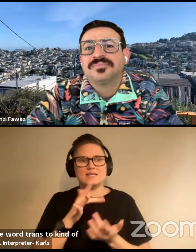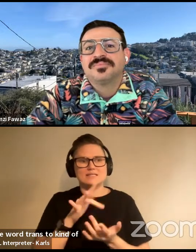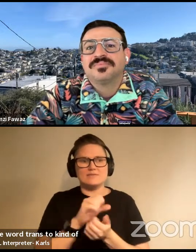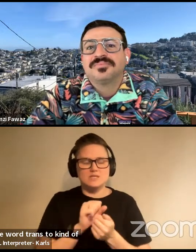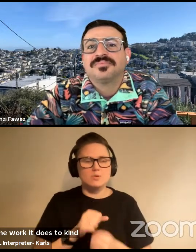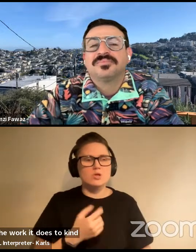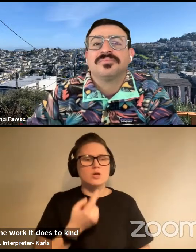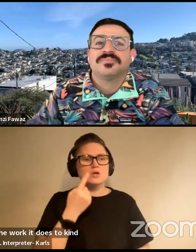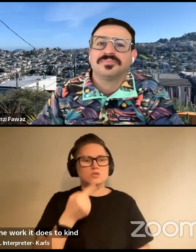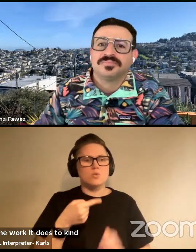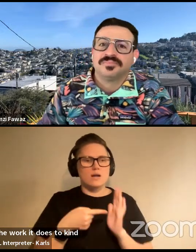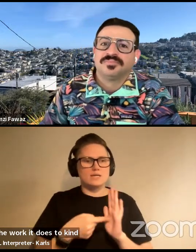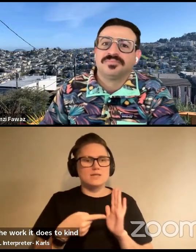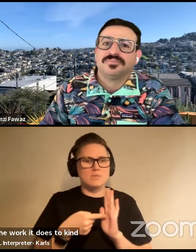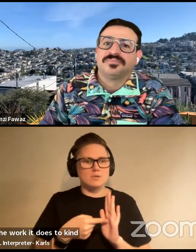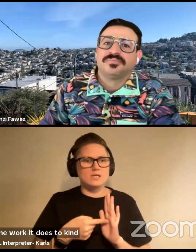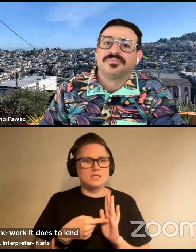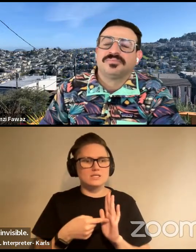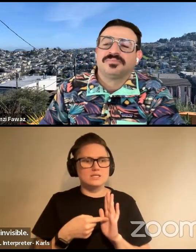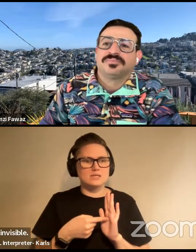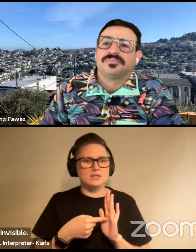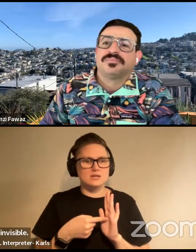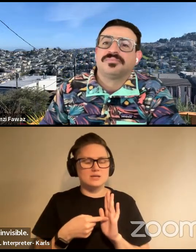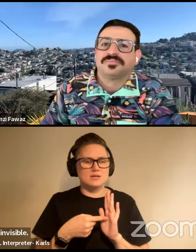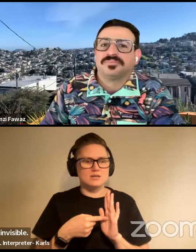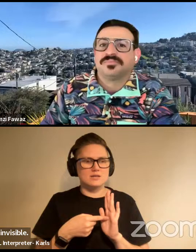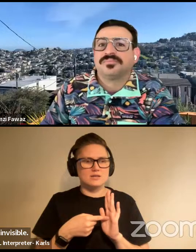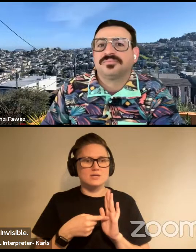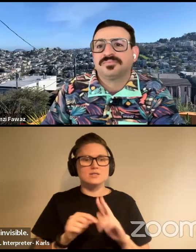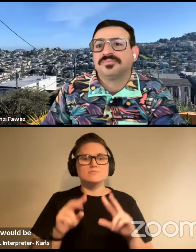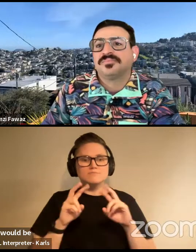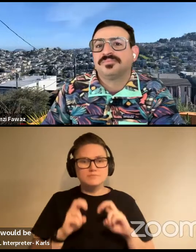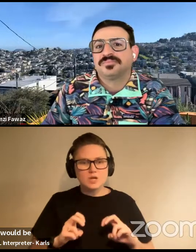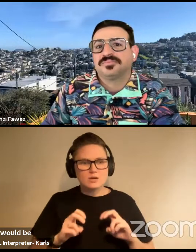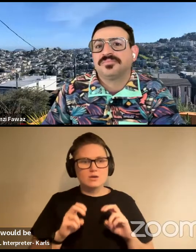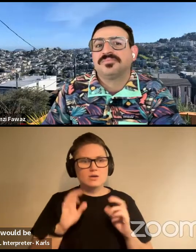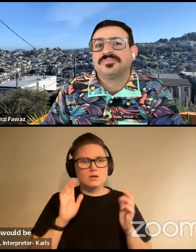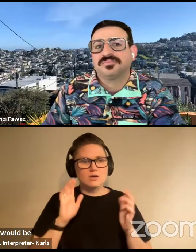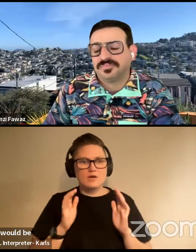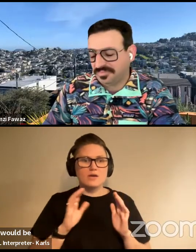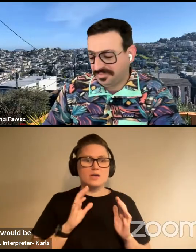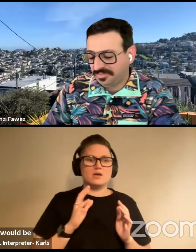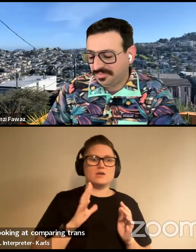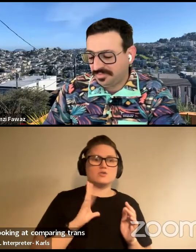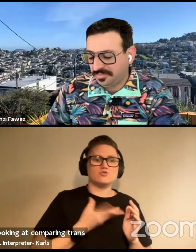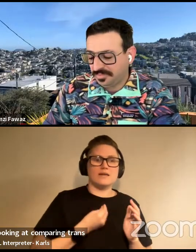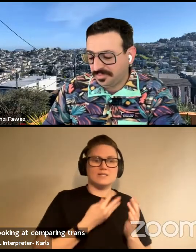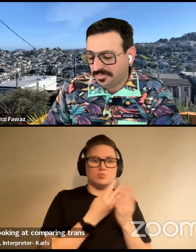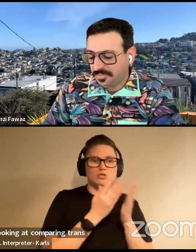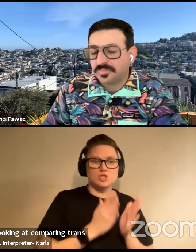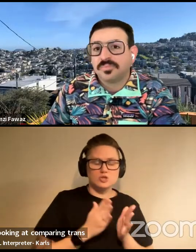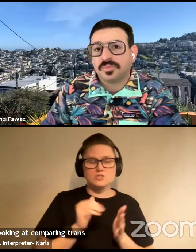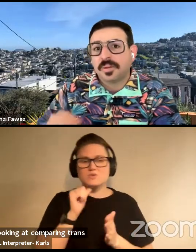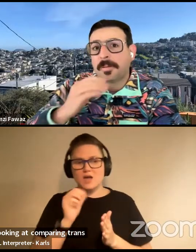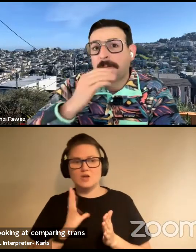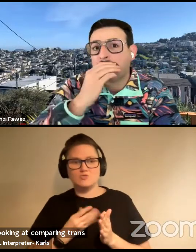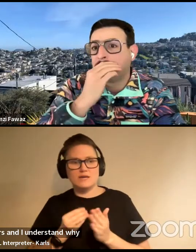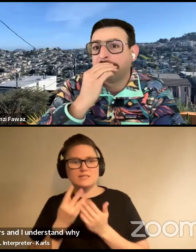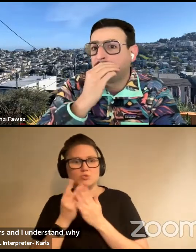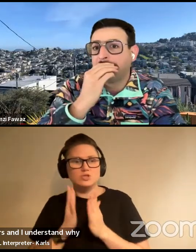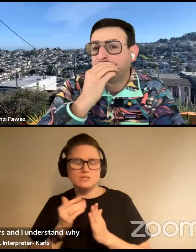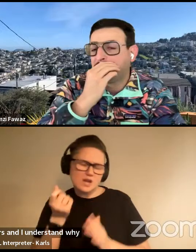So one example would be in looking at comparing trans prisoners to non-trans prisoners. And I understand why advocates do that.